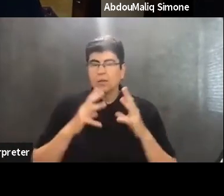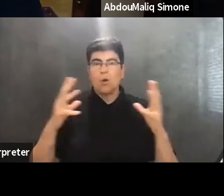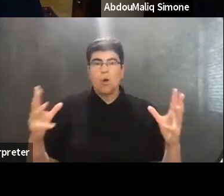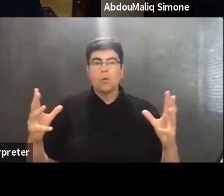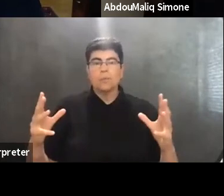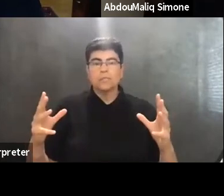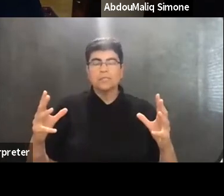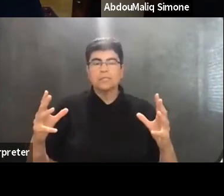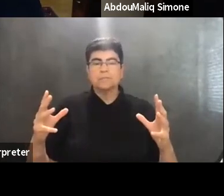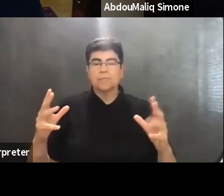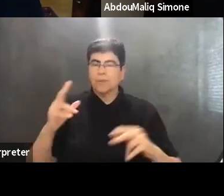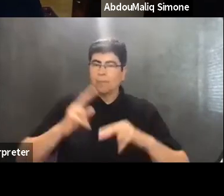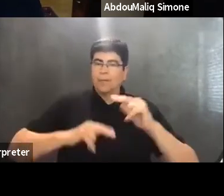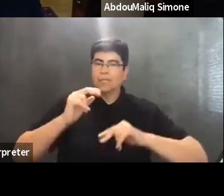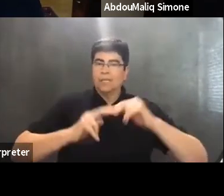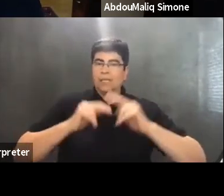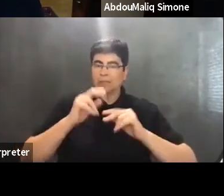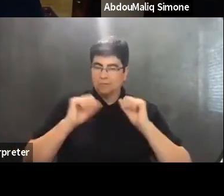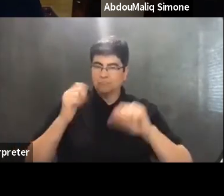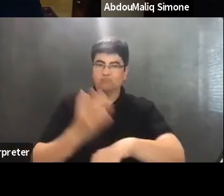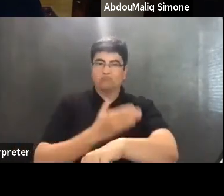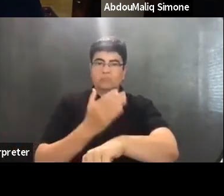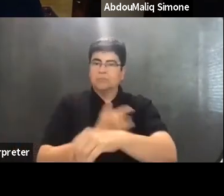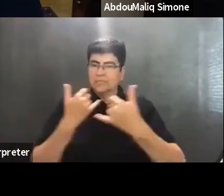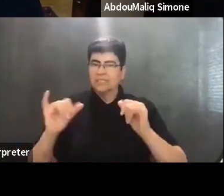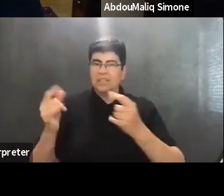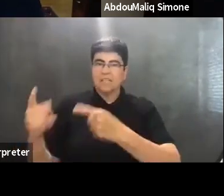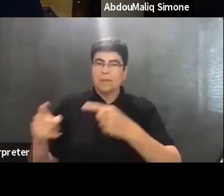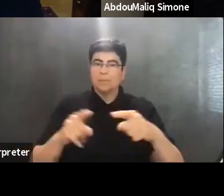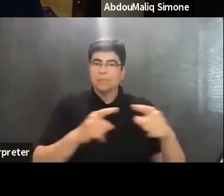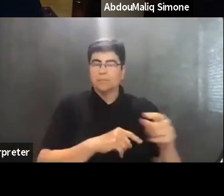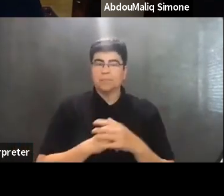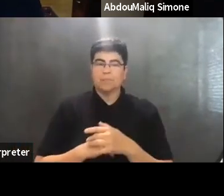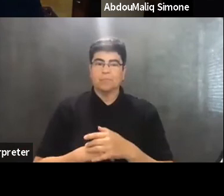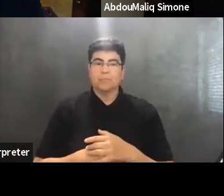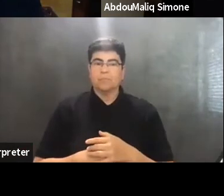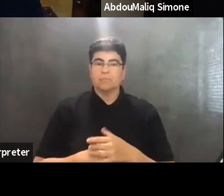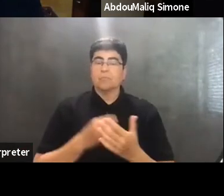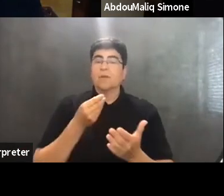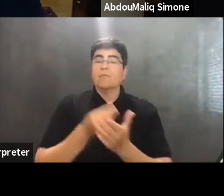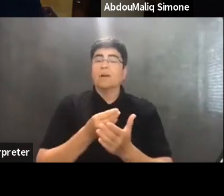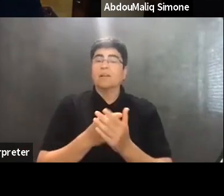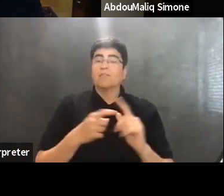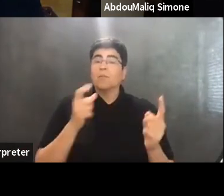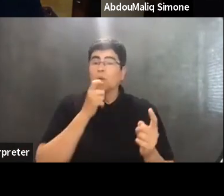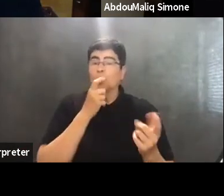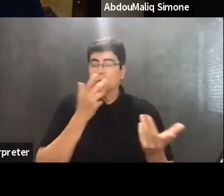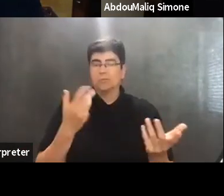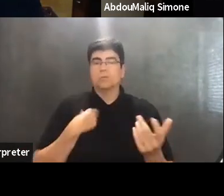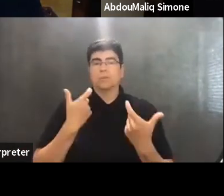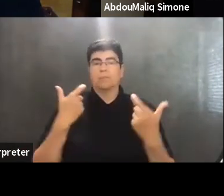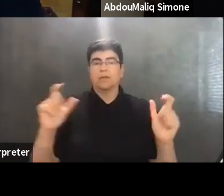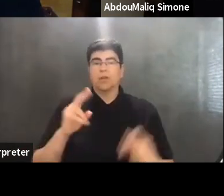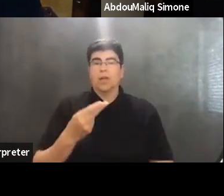of building continues to take place, uh, funded by, you know, major hedge